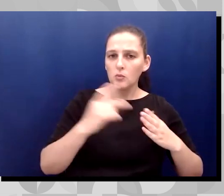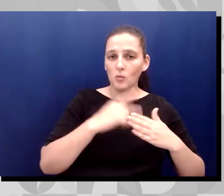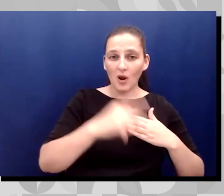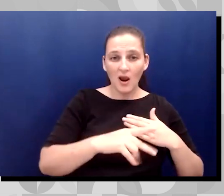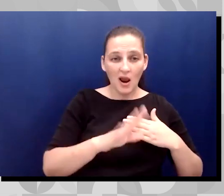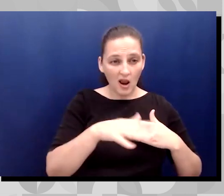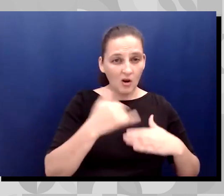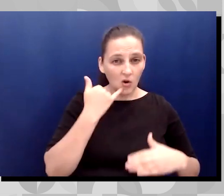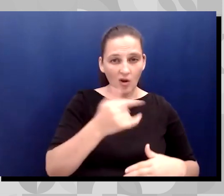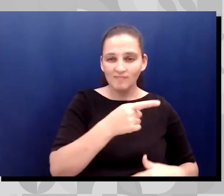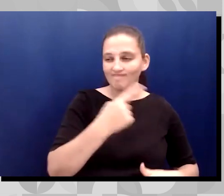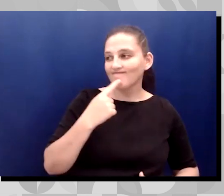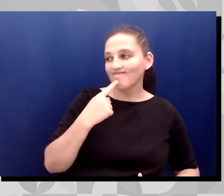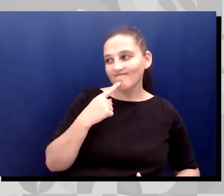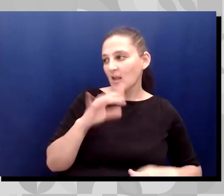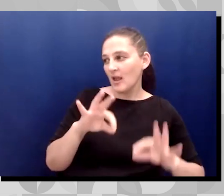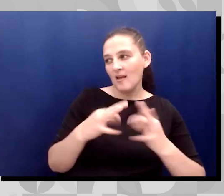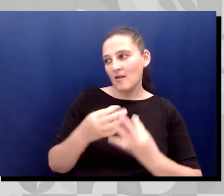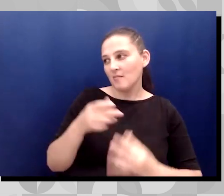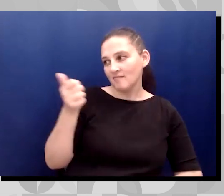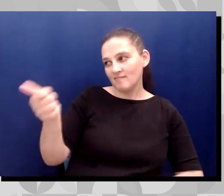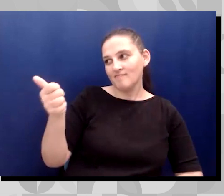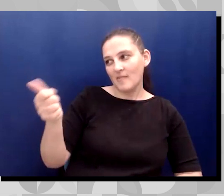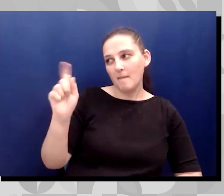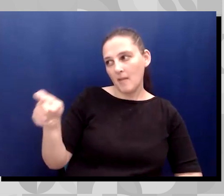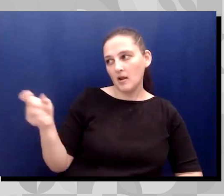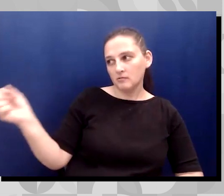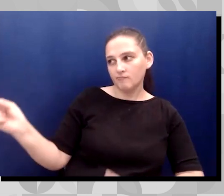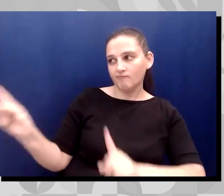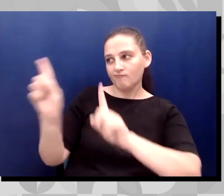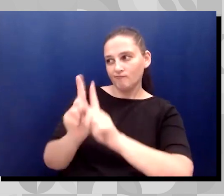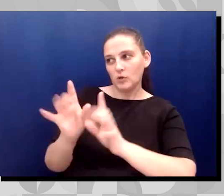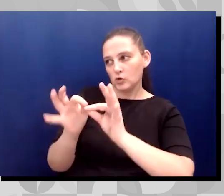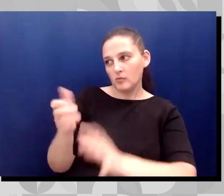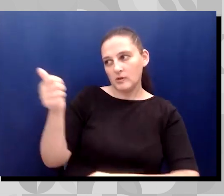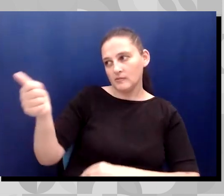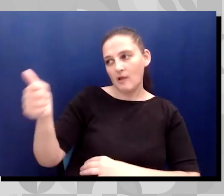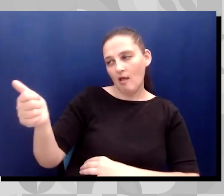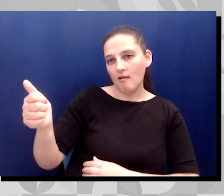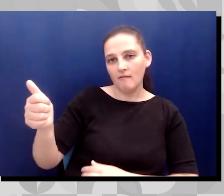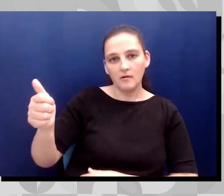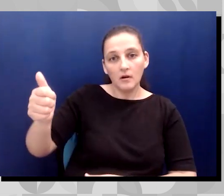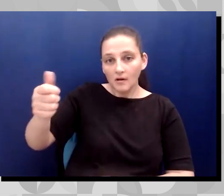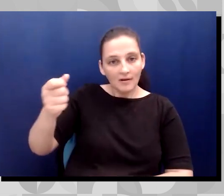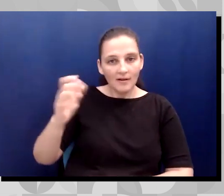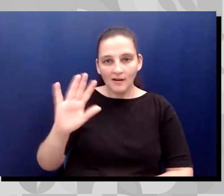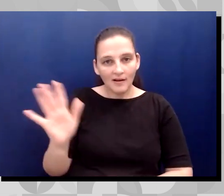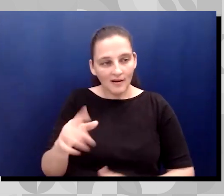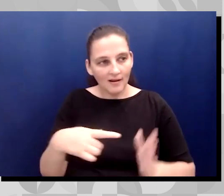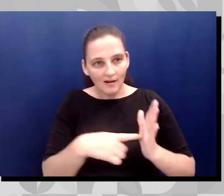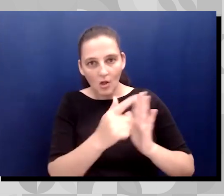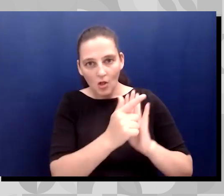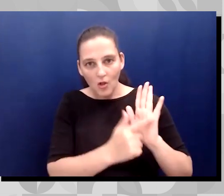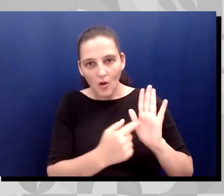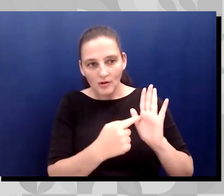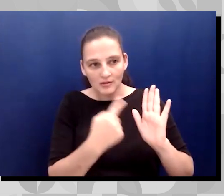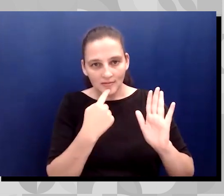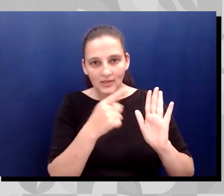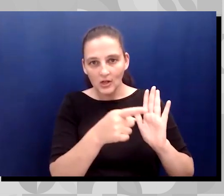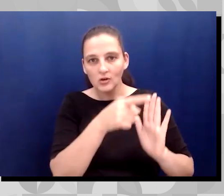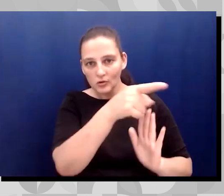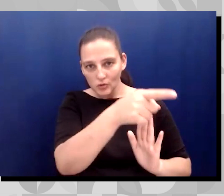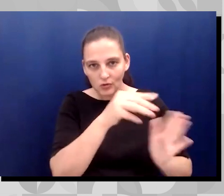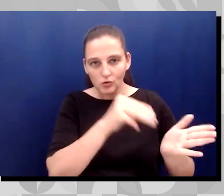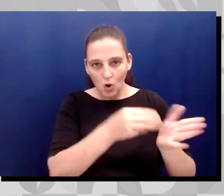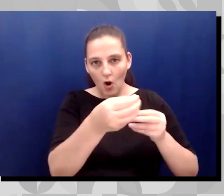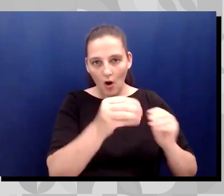own Spanish interpreter to the appointment, even though the medical office must provide an interpreter by law. And with